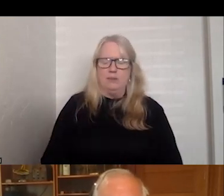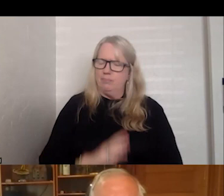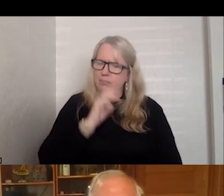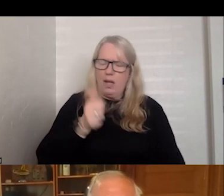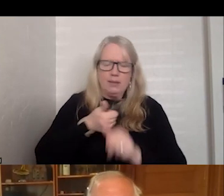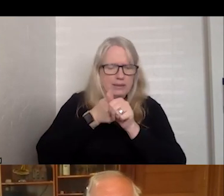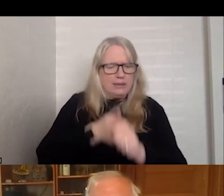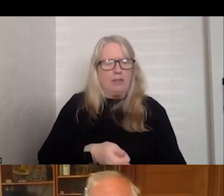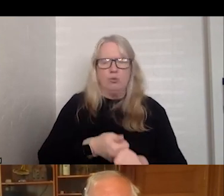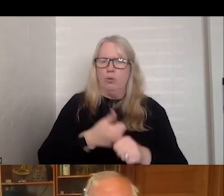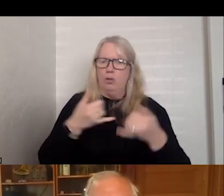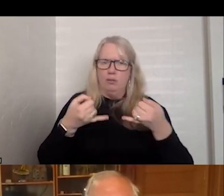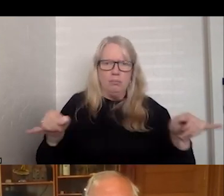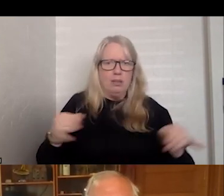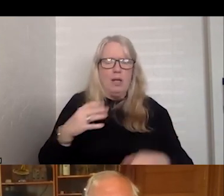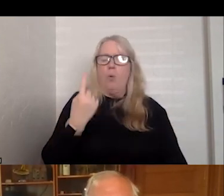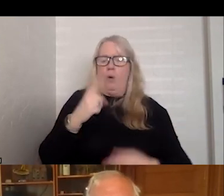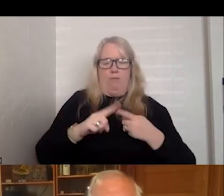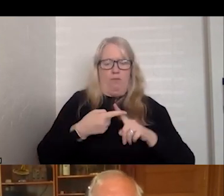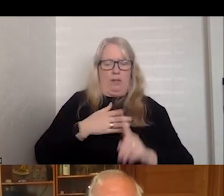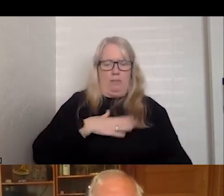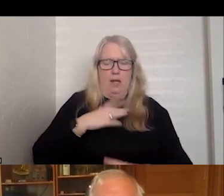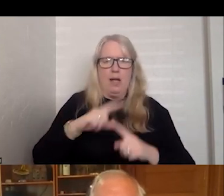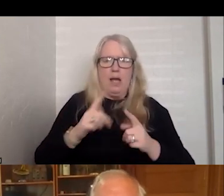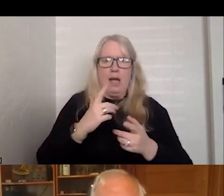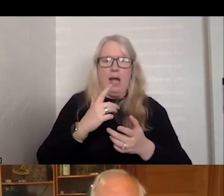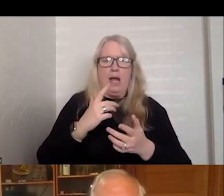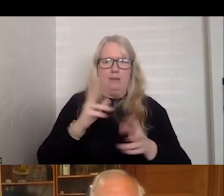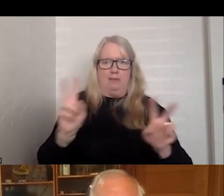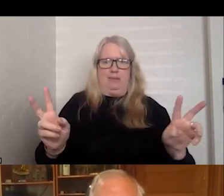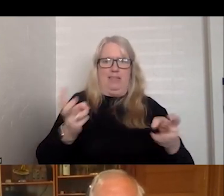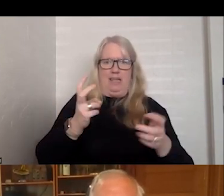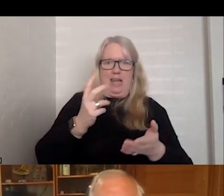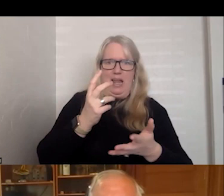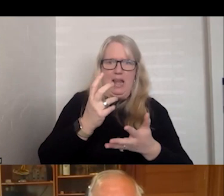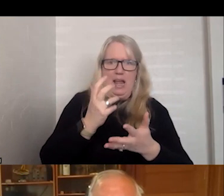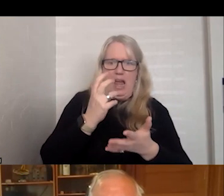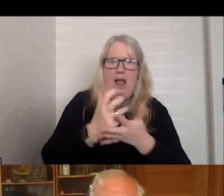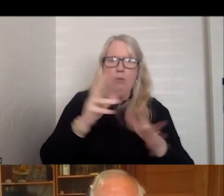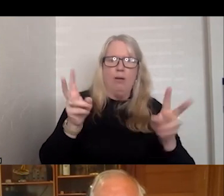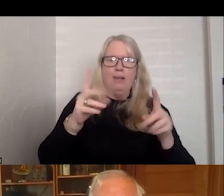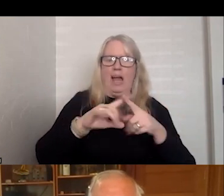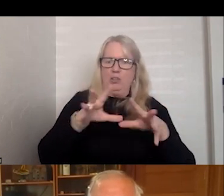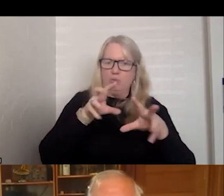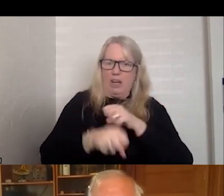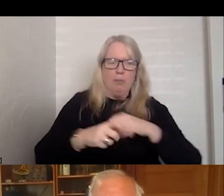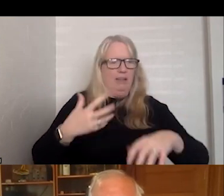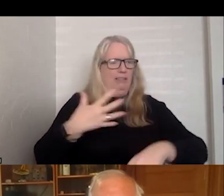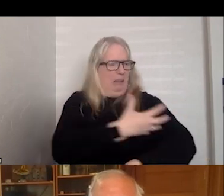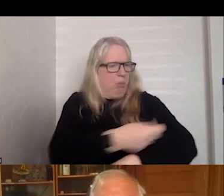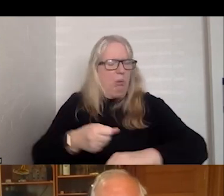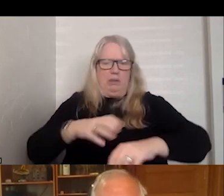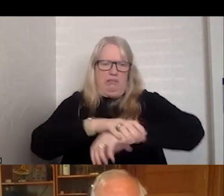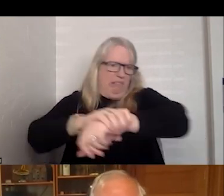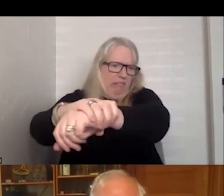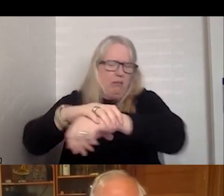trespass that a friend of mine coined the term help rape to describe grabbing, pulling, guiding,